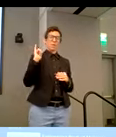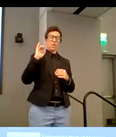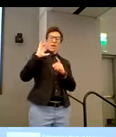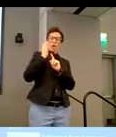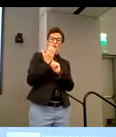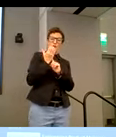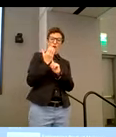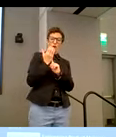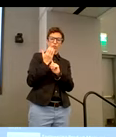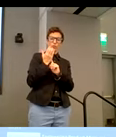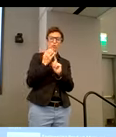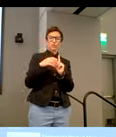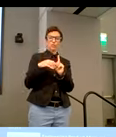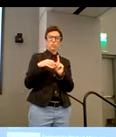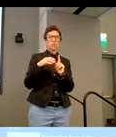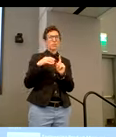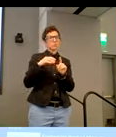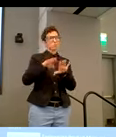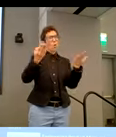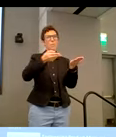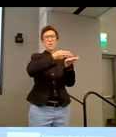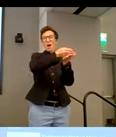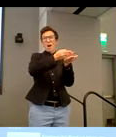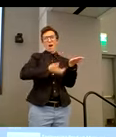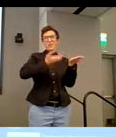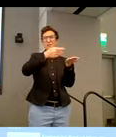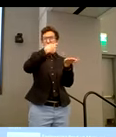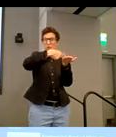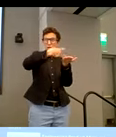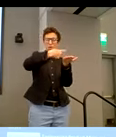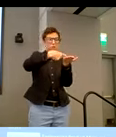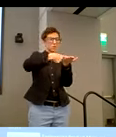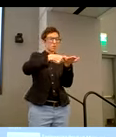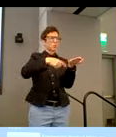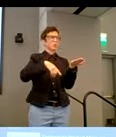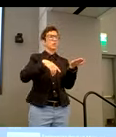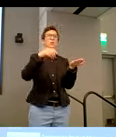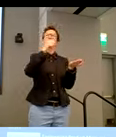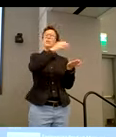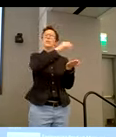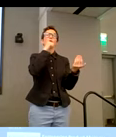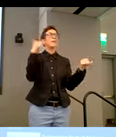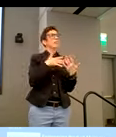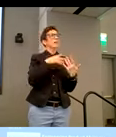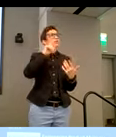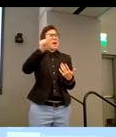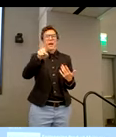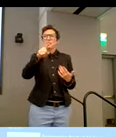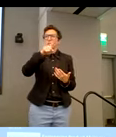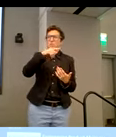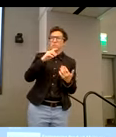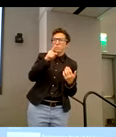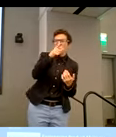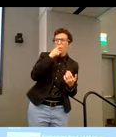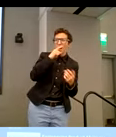having open and honest conversations. Not being afraid to ask the questions and ask people with different abilities.